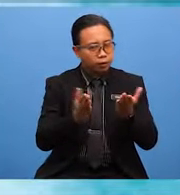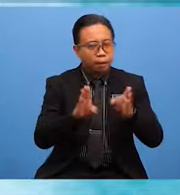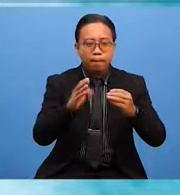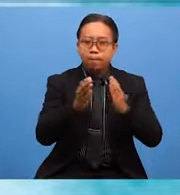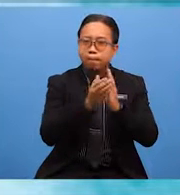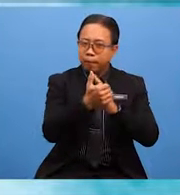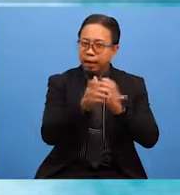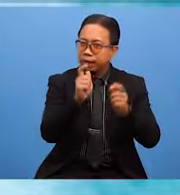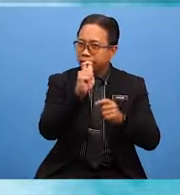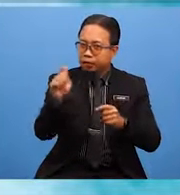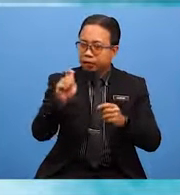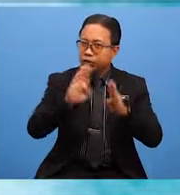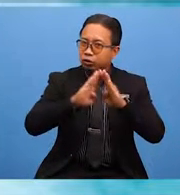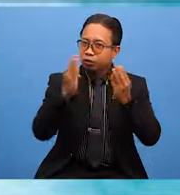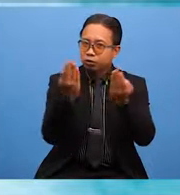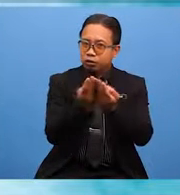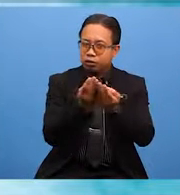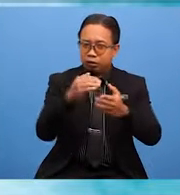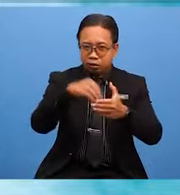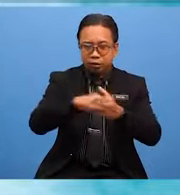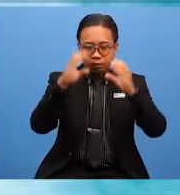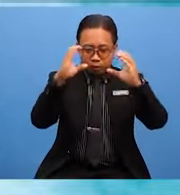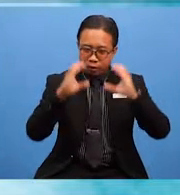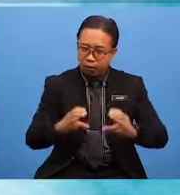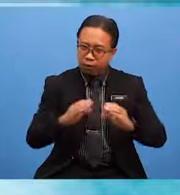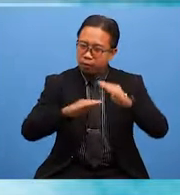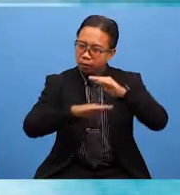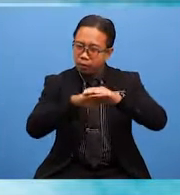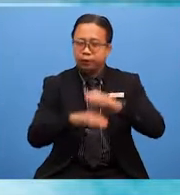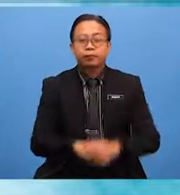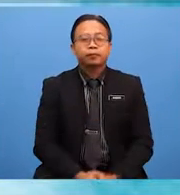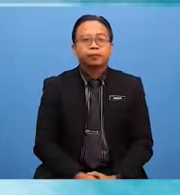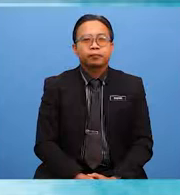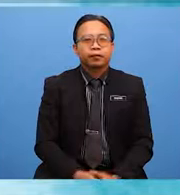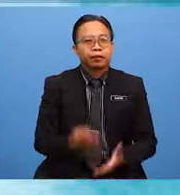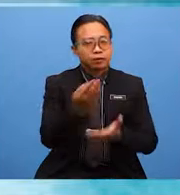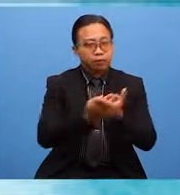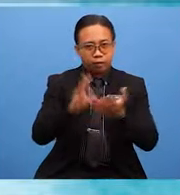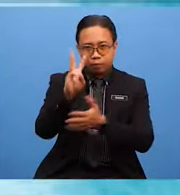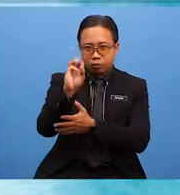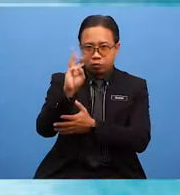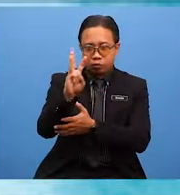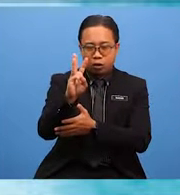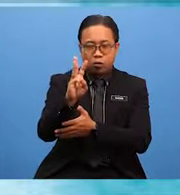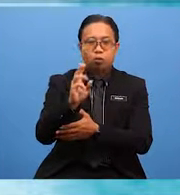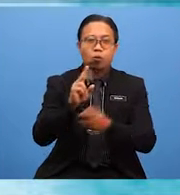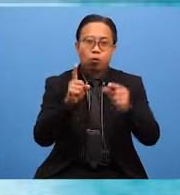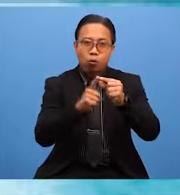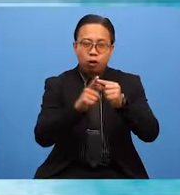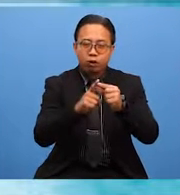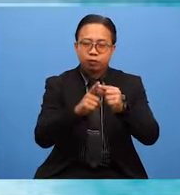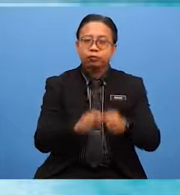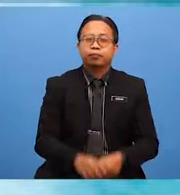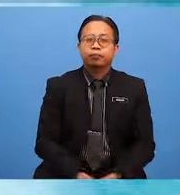society in the following paragraphs. And there are some wow words too, as my